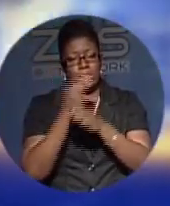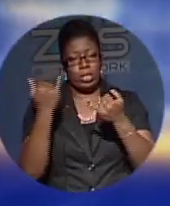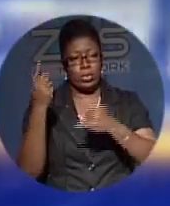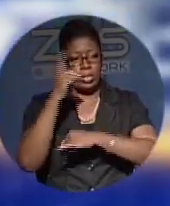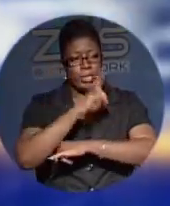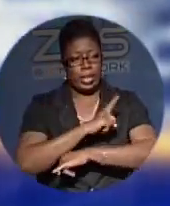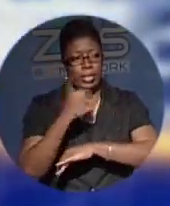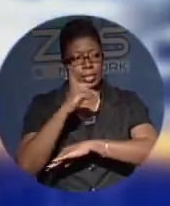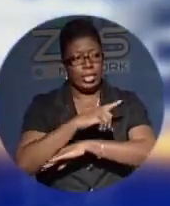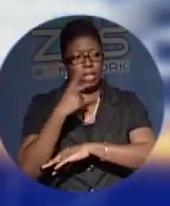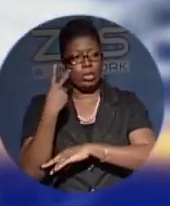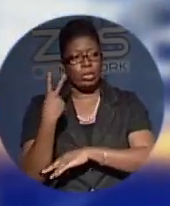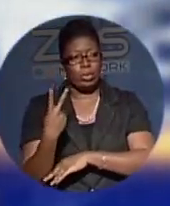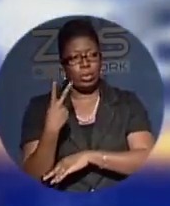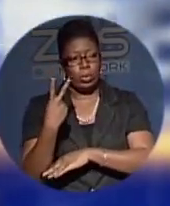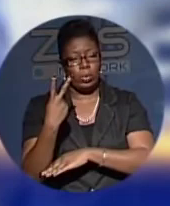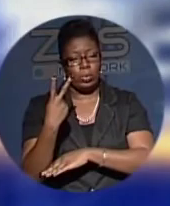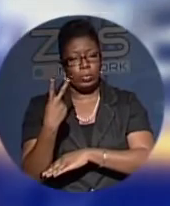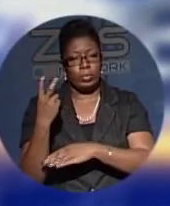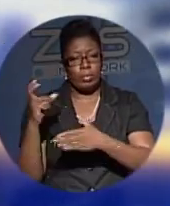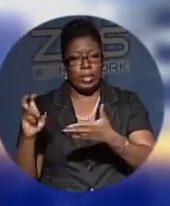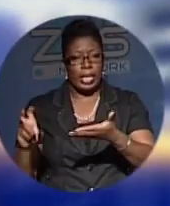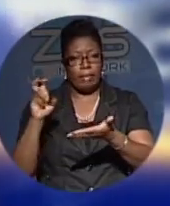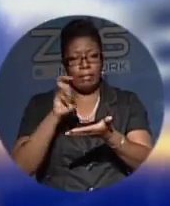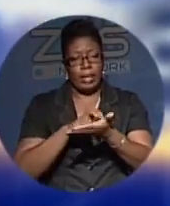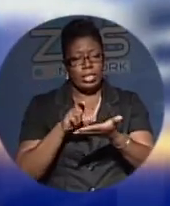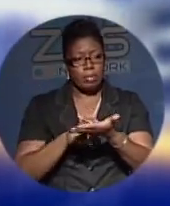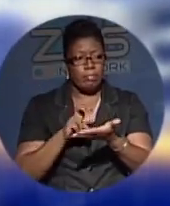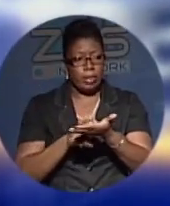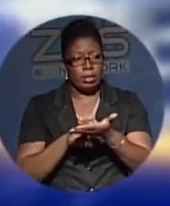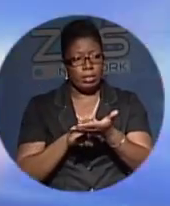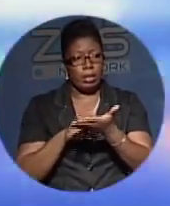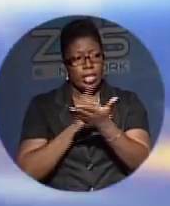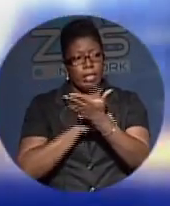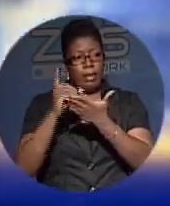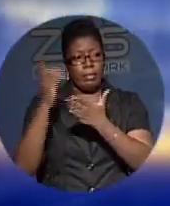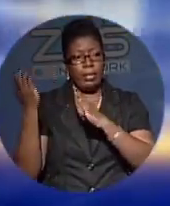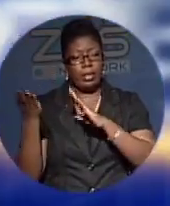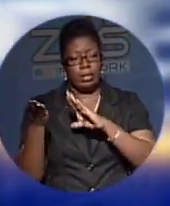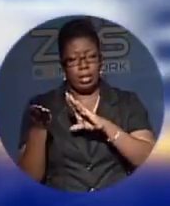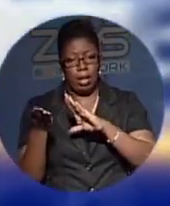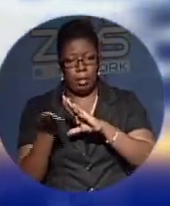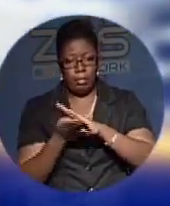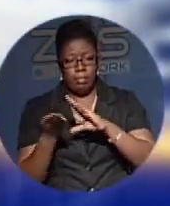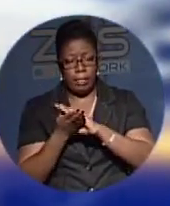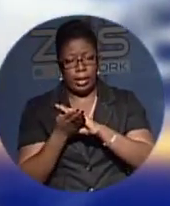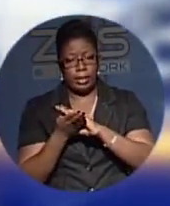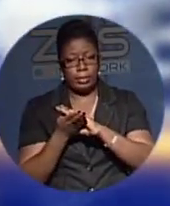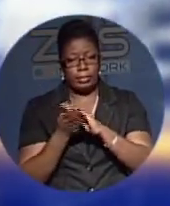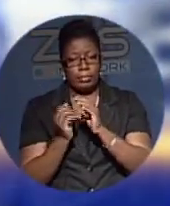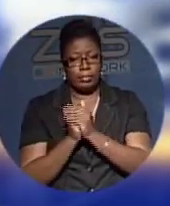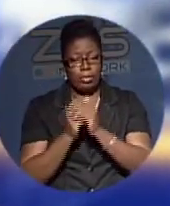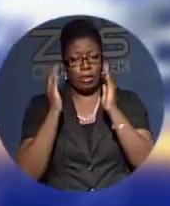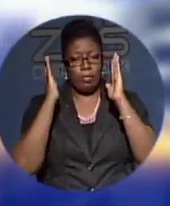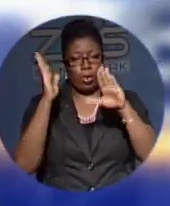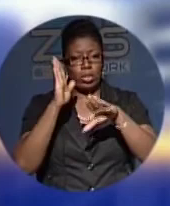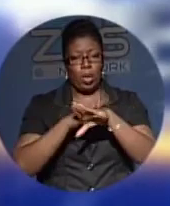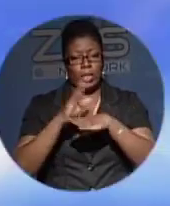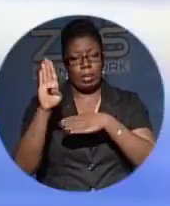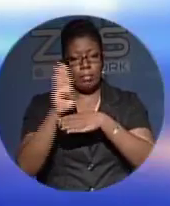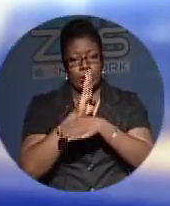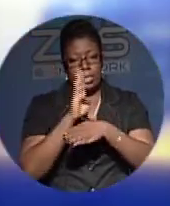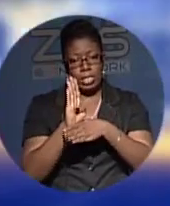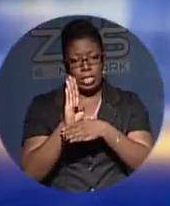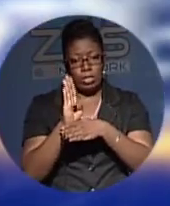Day two of the Multilateral Investment Fund of the Inter-American Development Bank Group's Caribbean Microfinance Forum will focus on the business